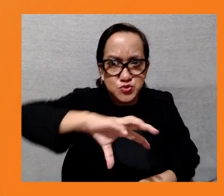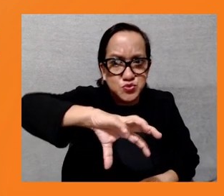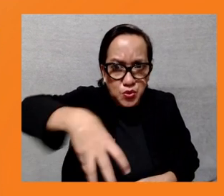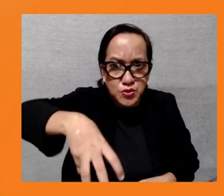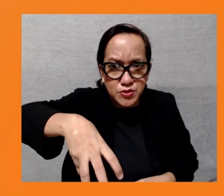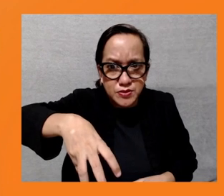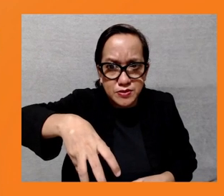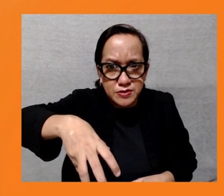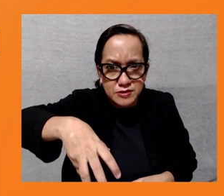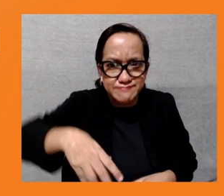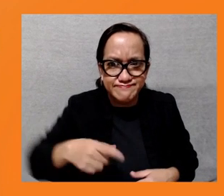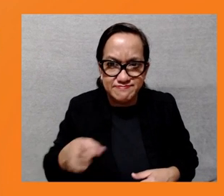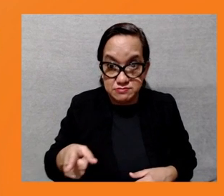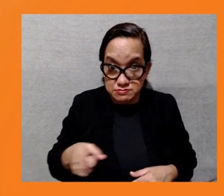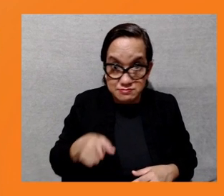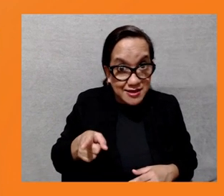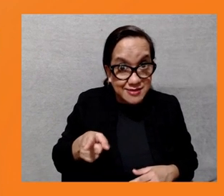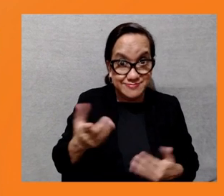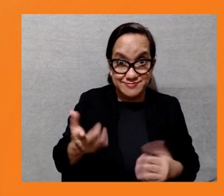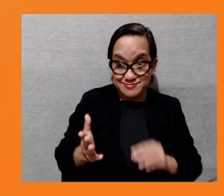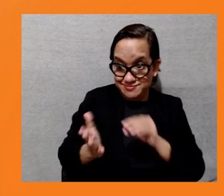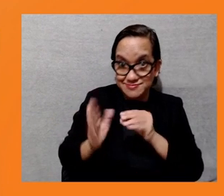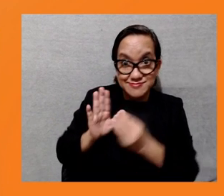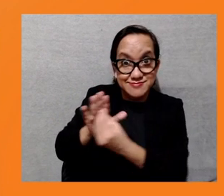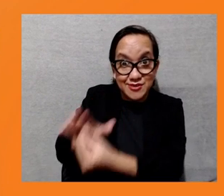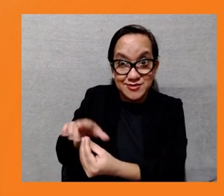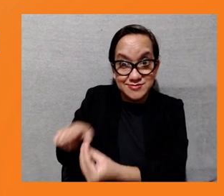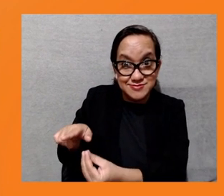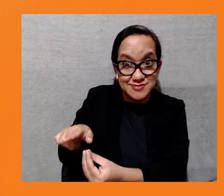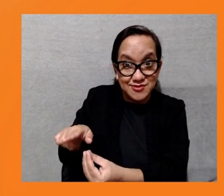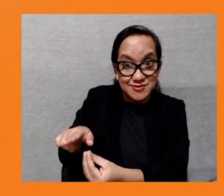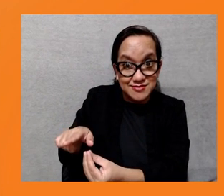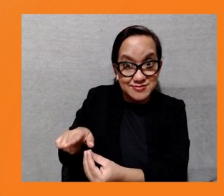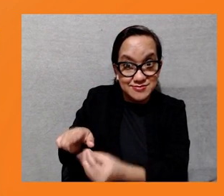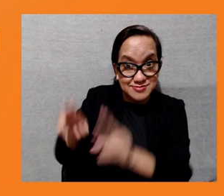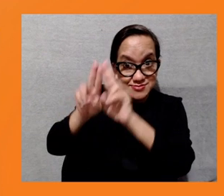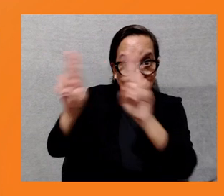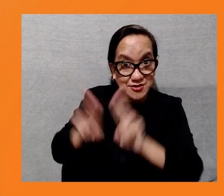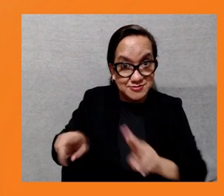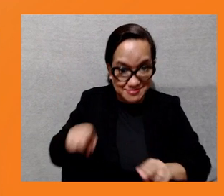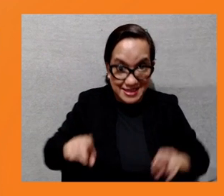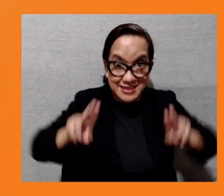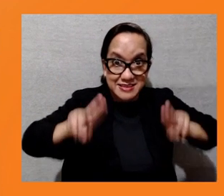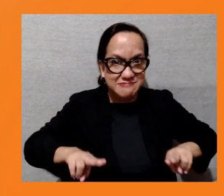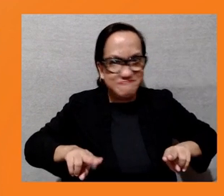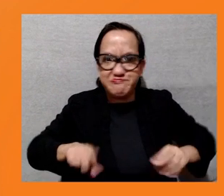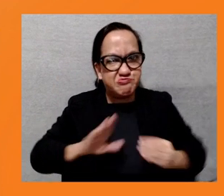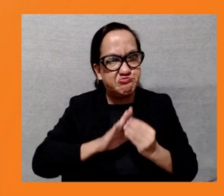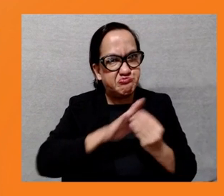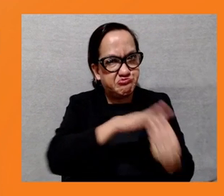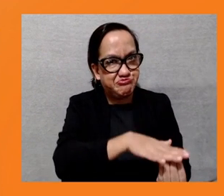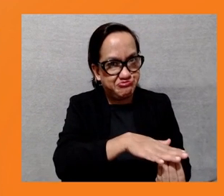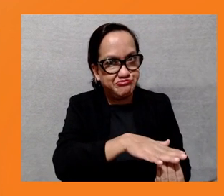host obligations under international law. And Tano Hydro Power Limited has been rejecting the land for land